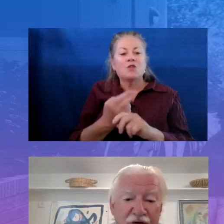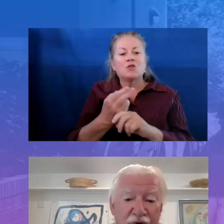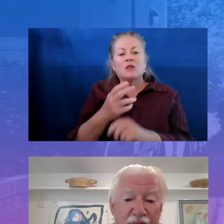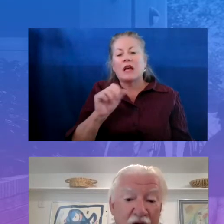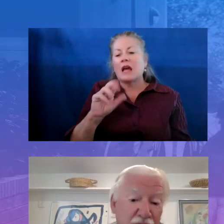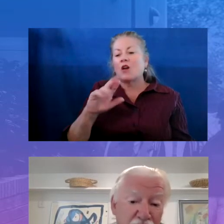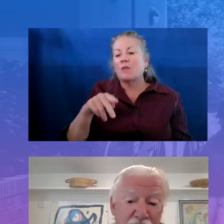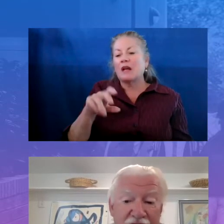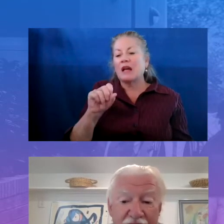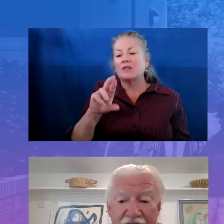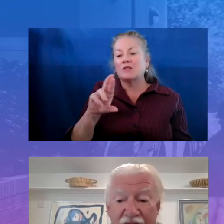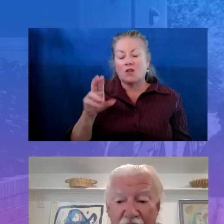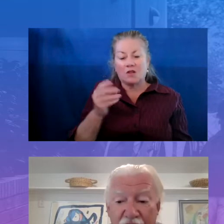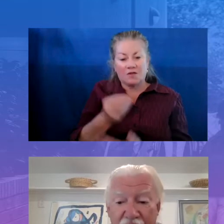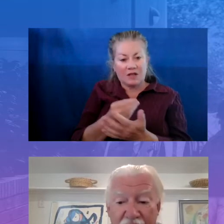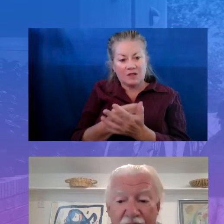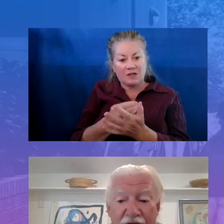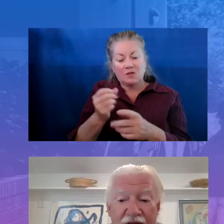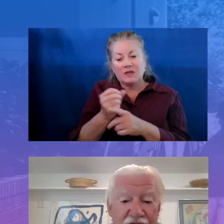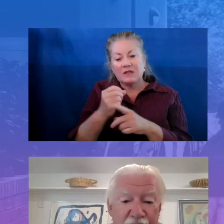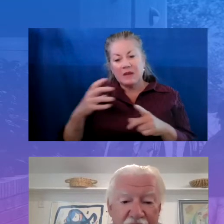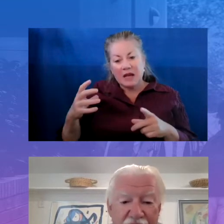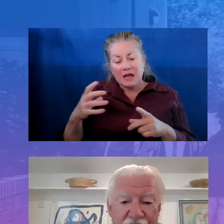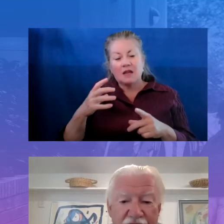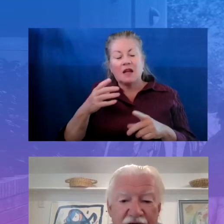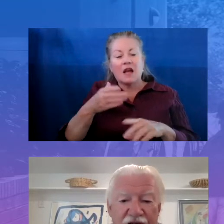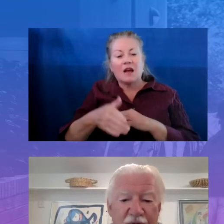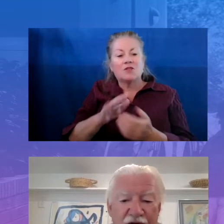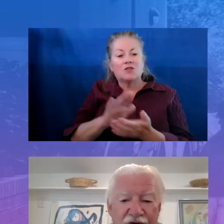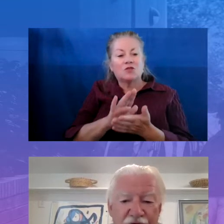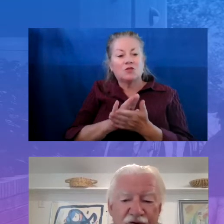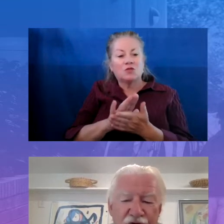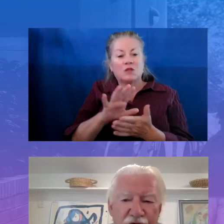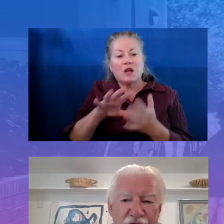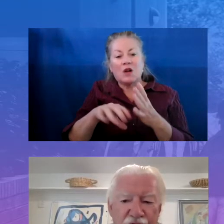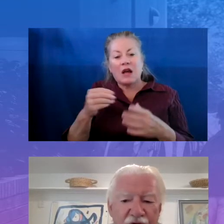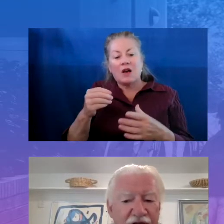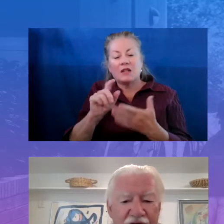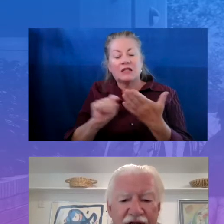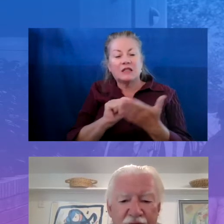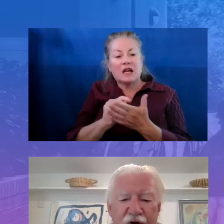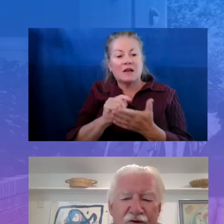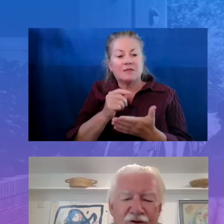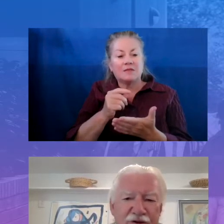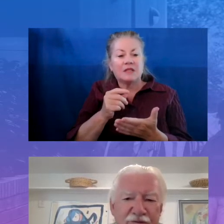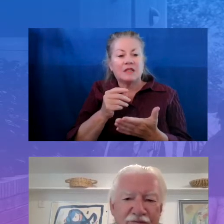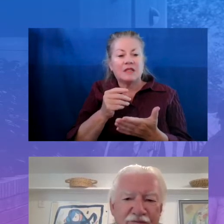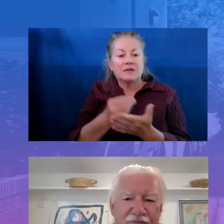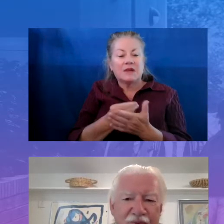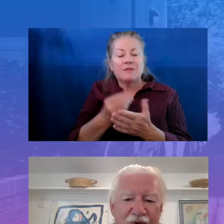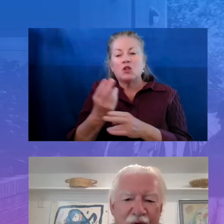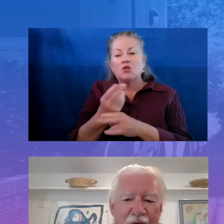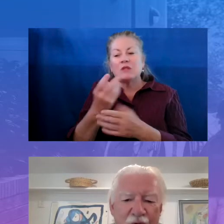-school summer opportunities in the out-of-time space, especially for students who really need it the most.